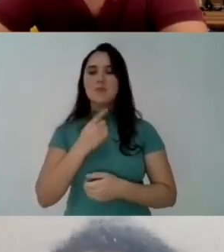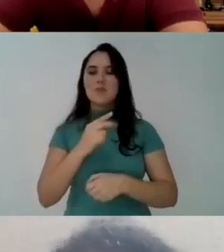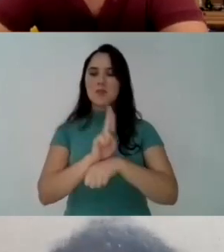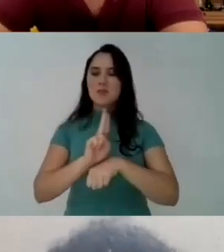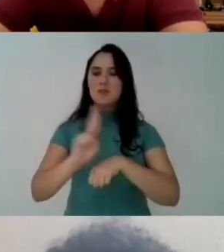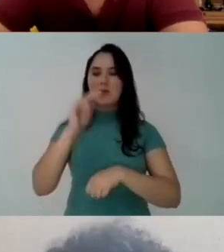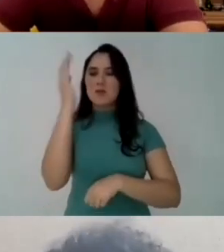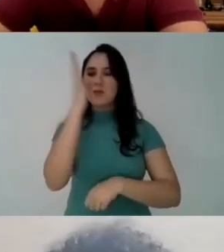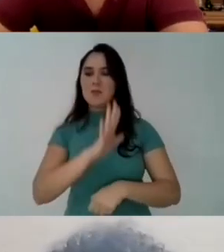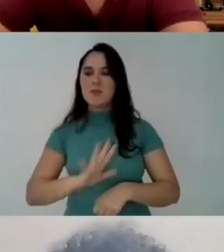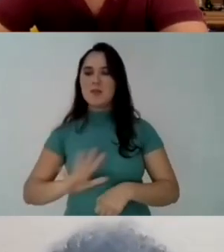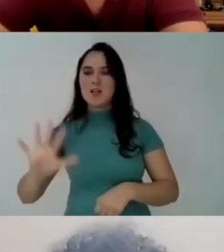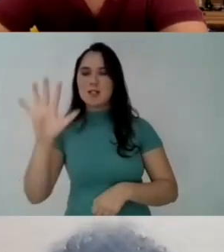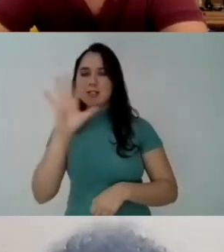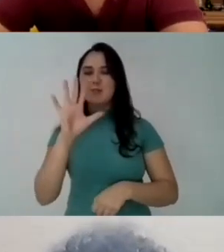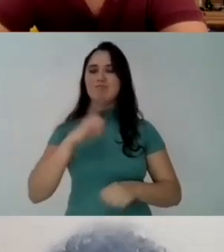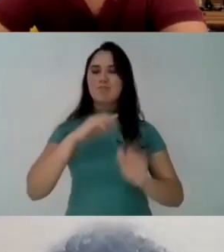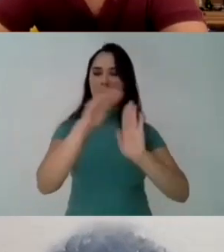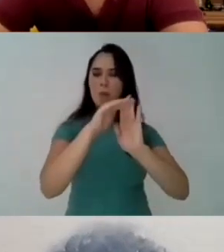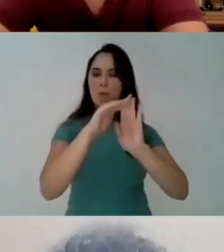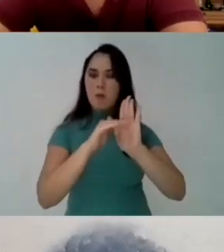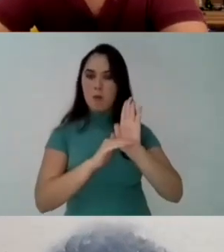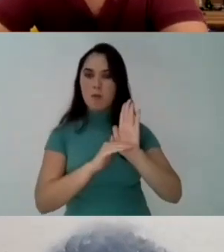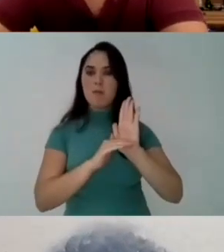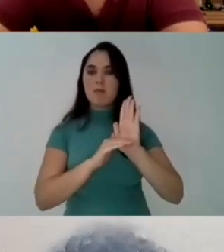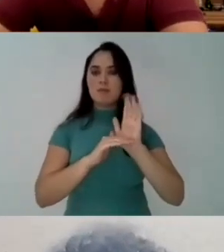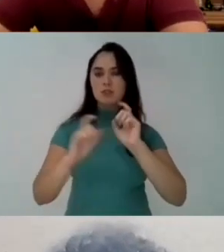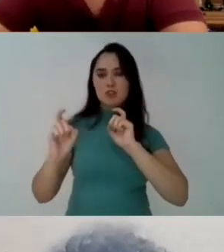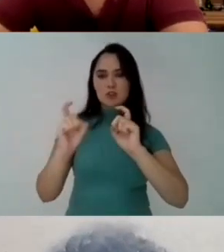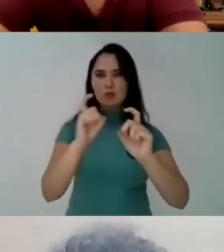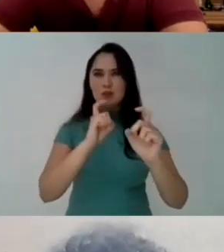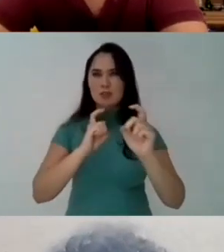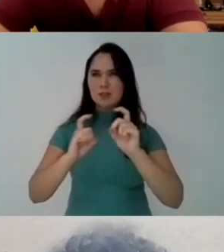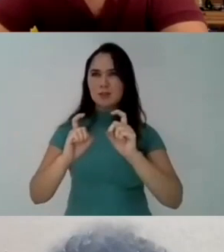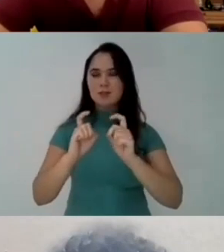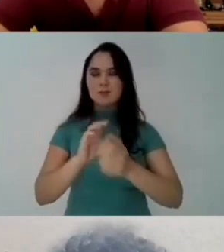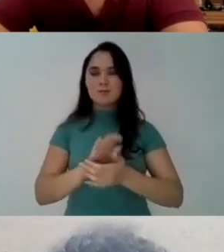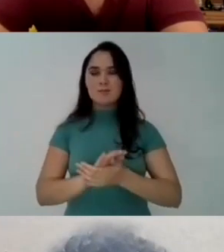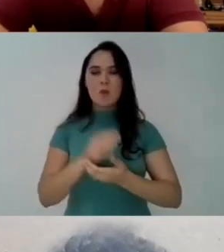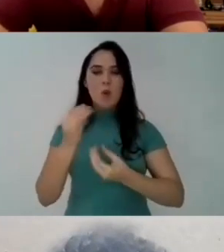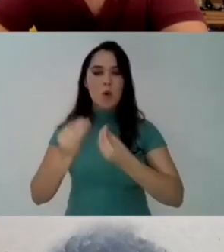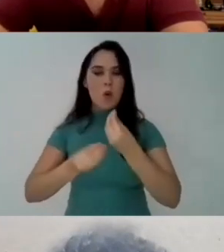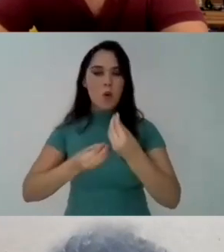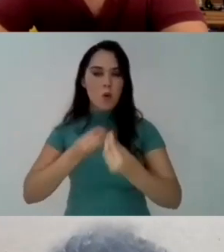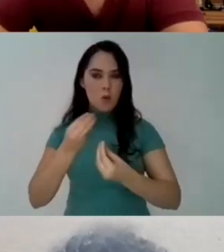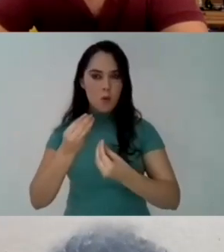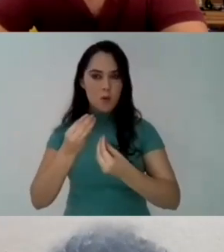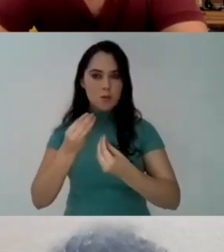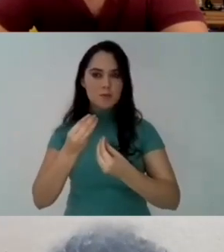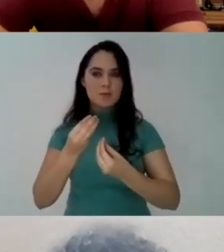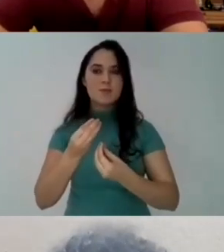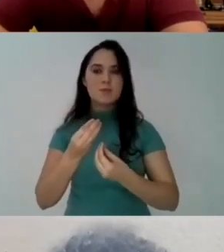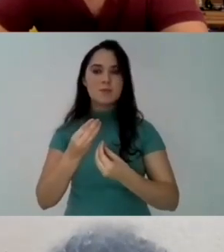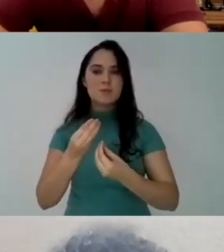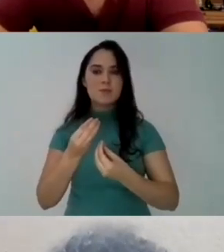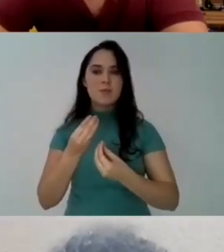before I do that I would like to ask you something else I would like to ask you to